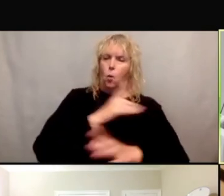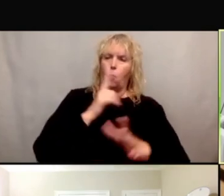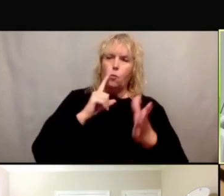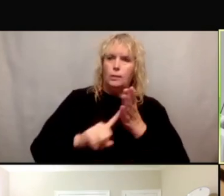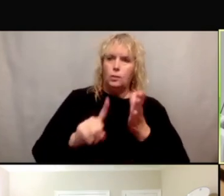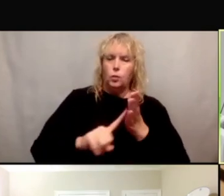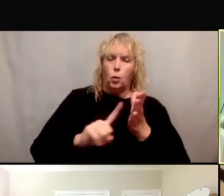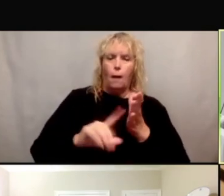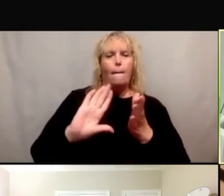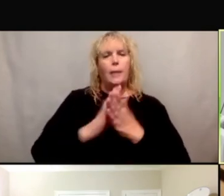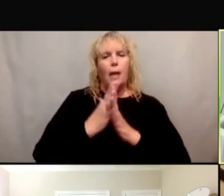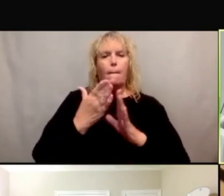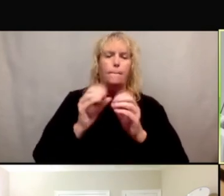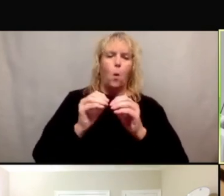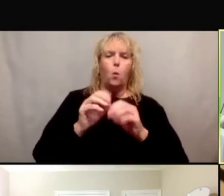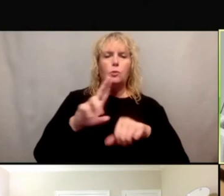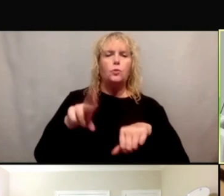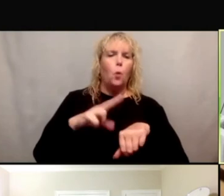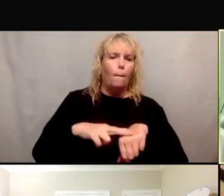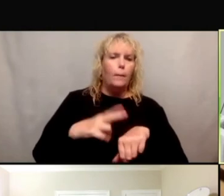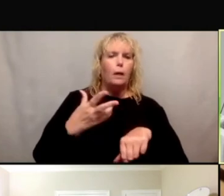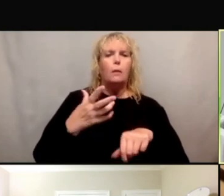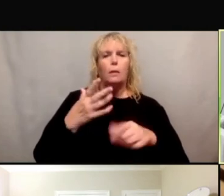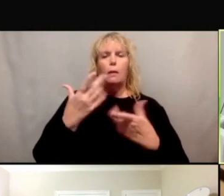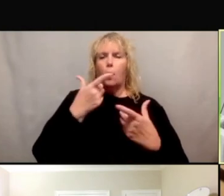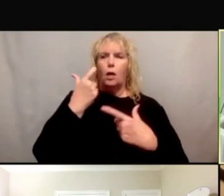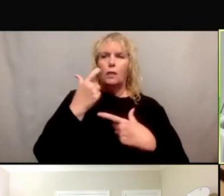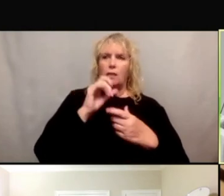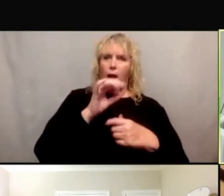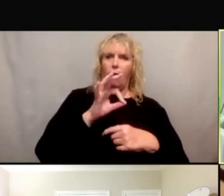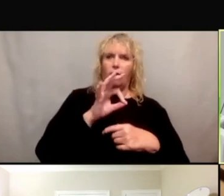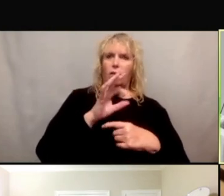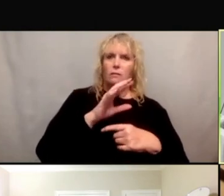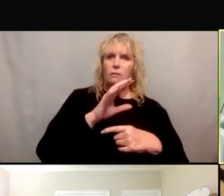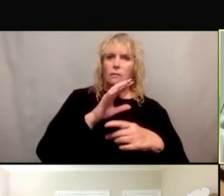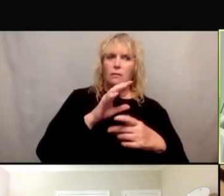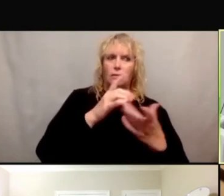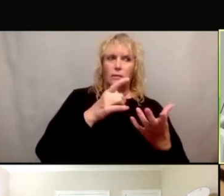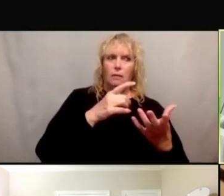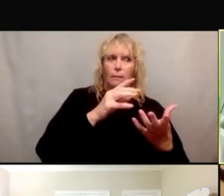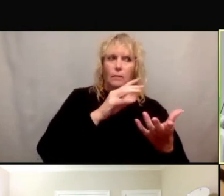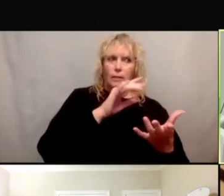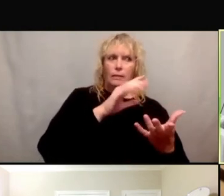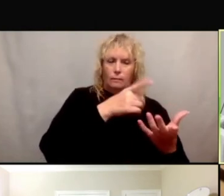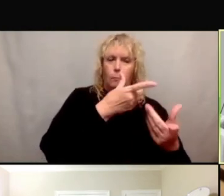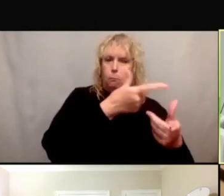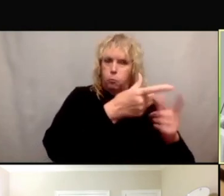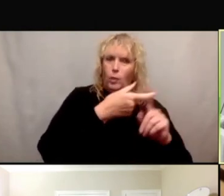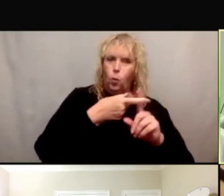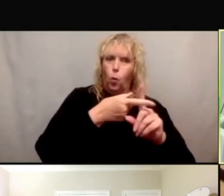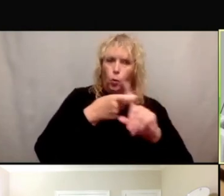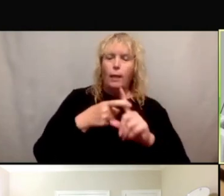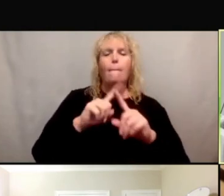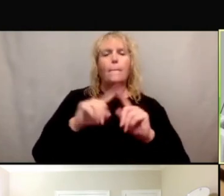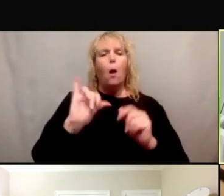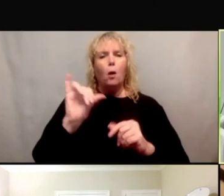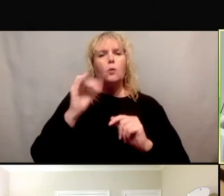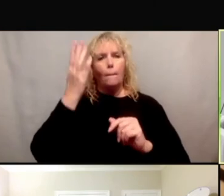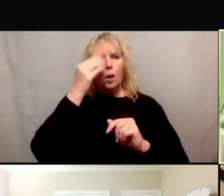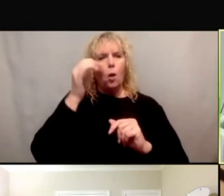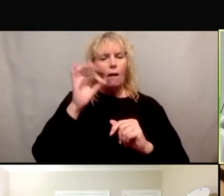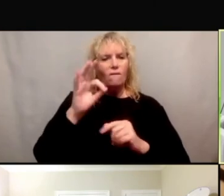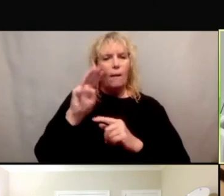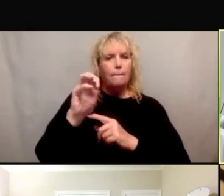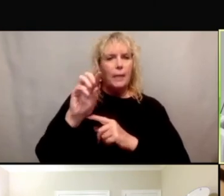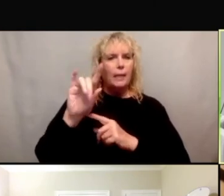know, not only recruitment efforts, but also all of the media reporting on trials and trial progress. And then, you know, industry